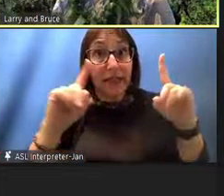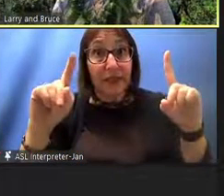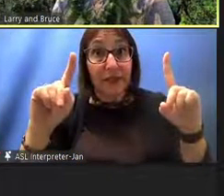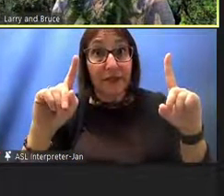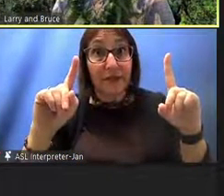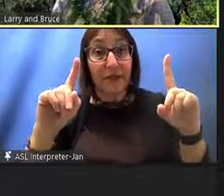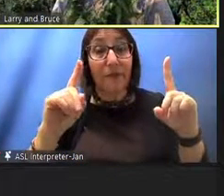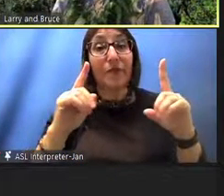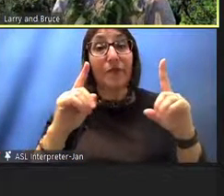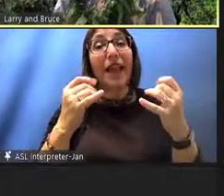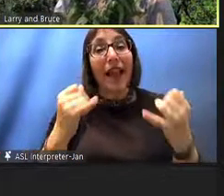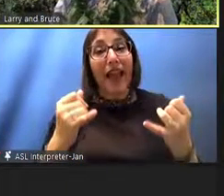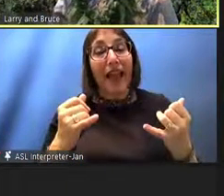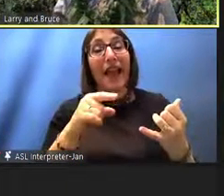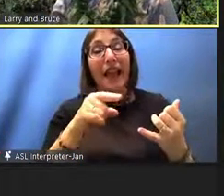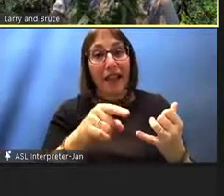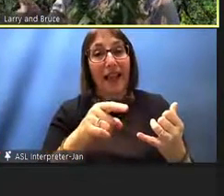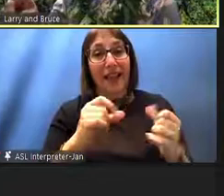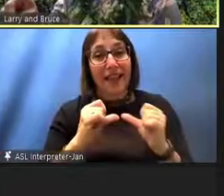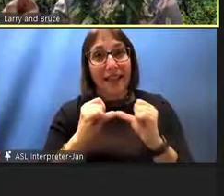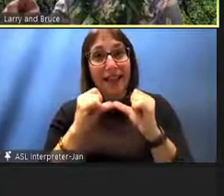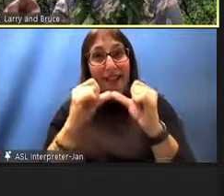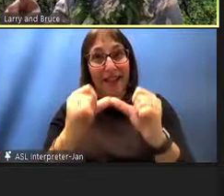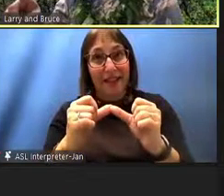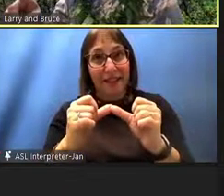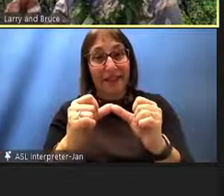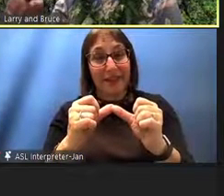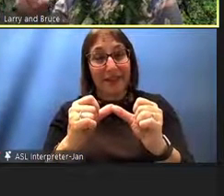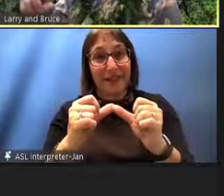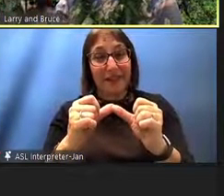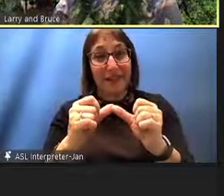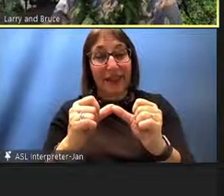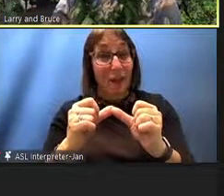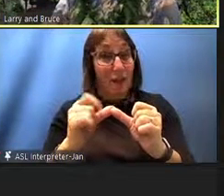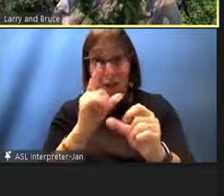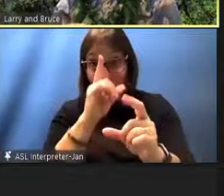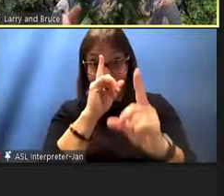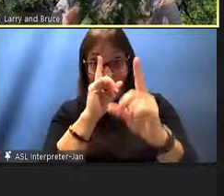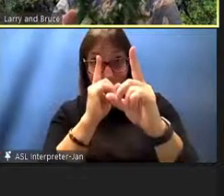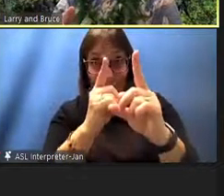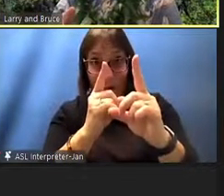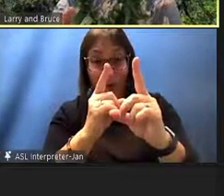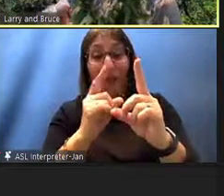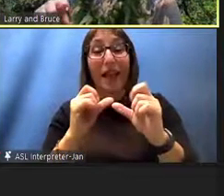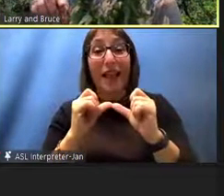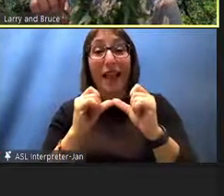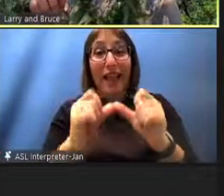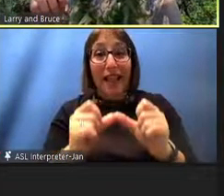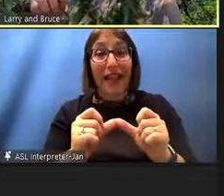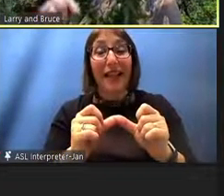could continue it all the way through. The goal was to continue it all the way through